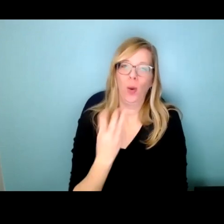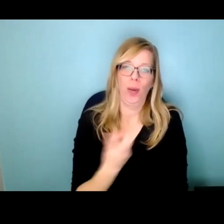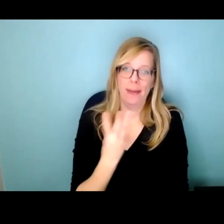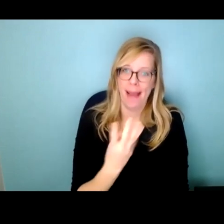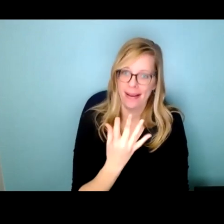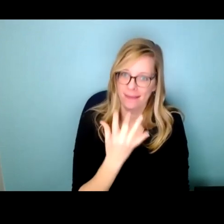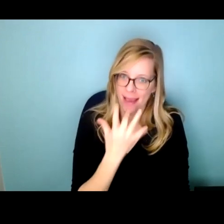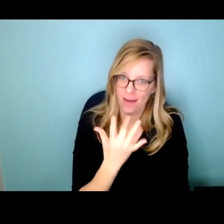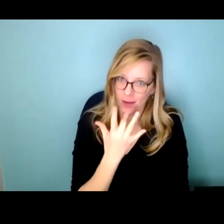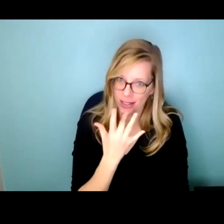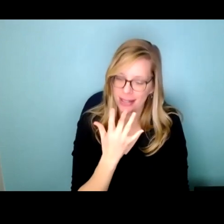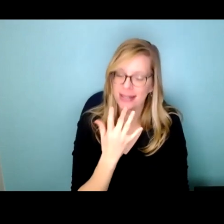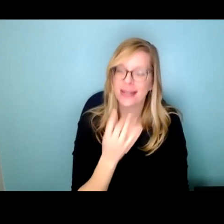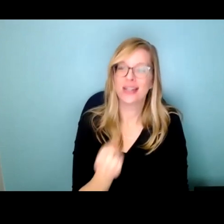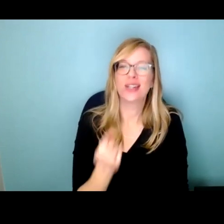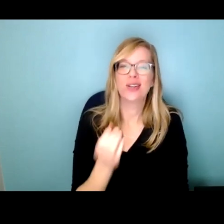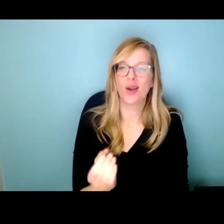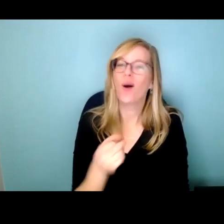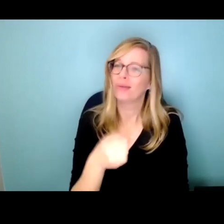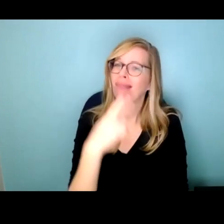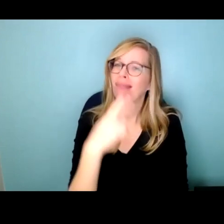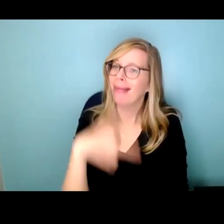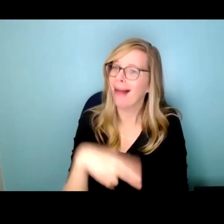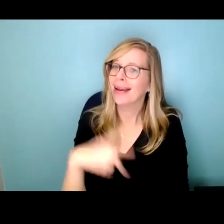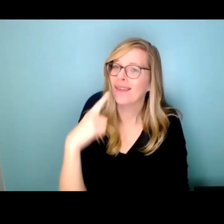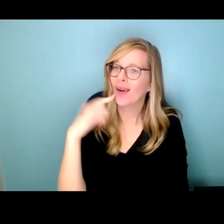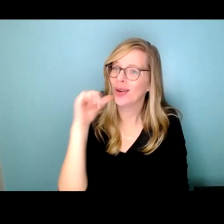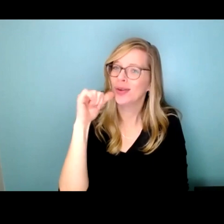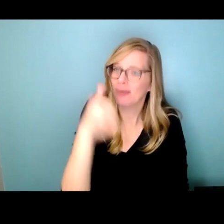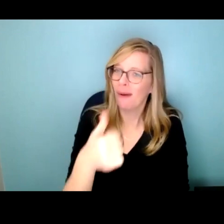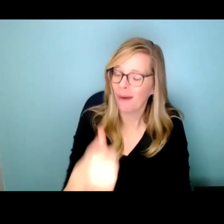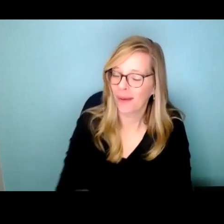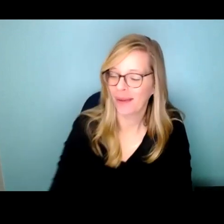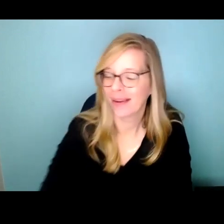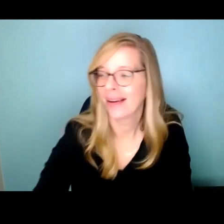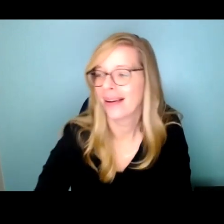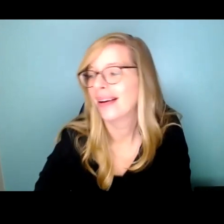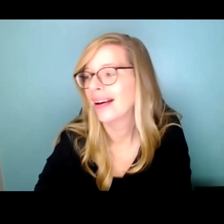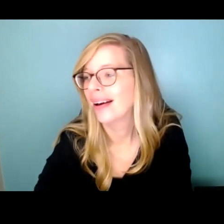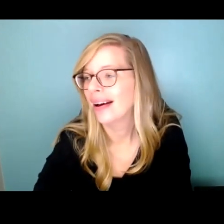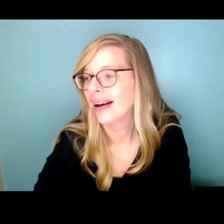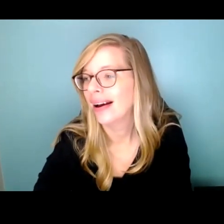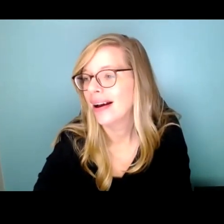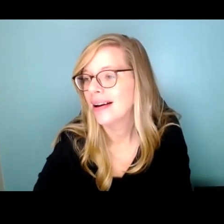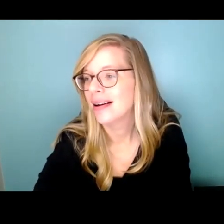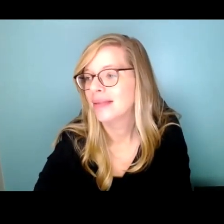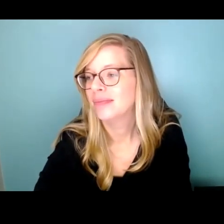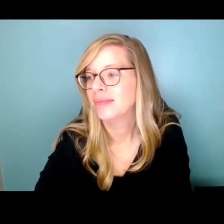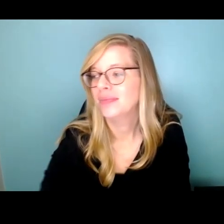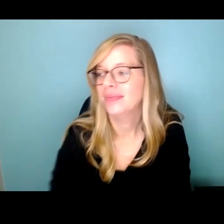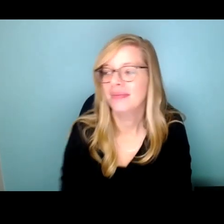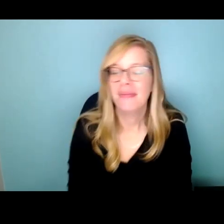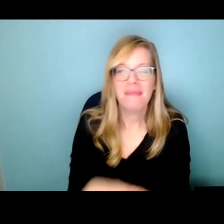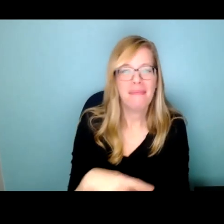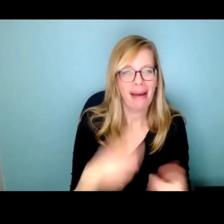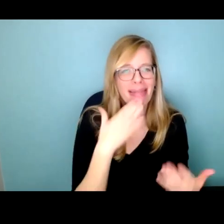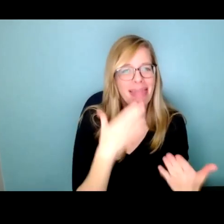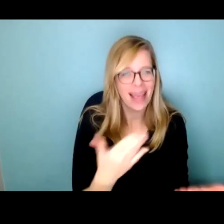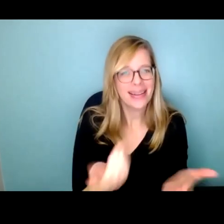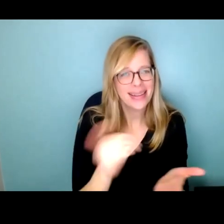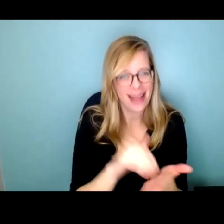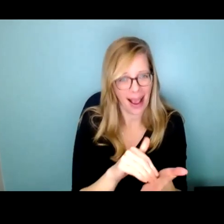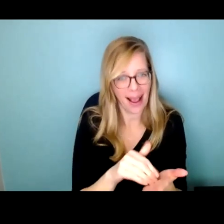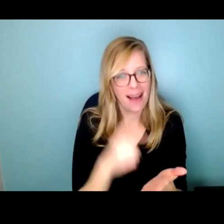so you've got a real treat coming at you tomorrow um yeah thanks again for having me